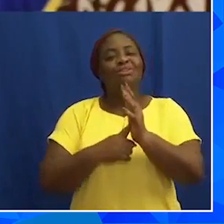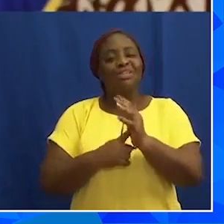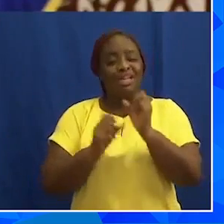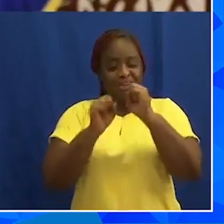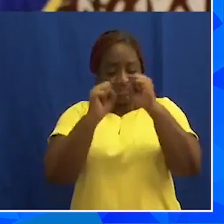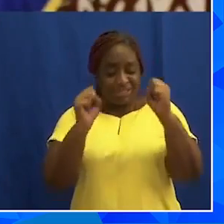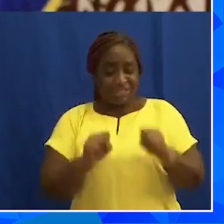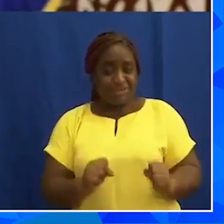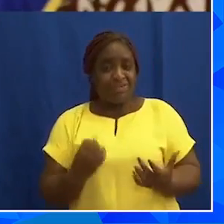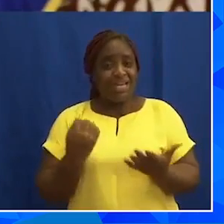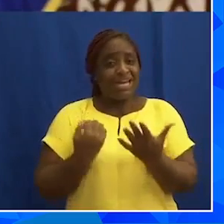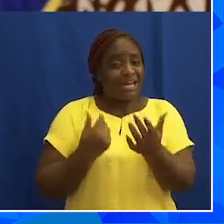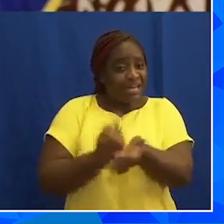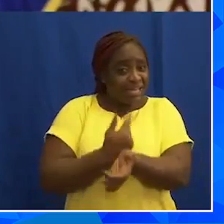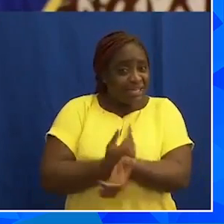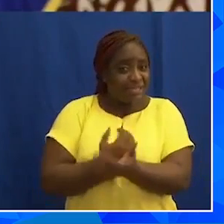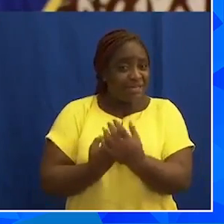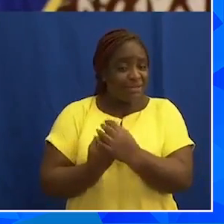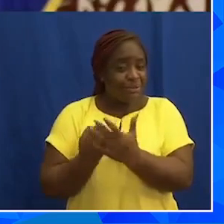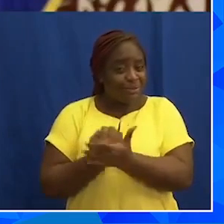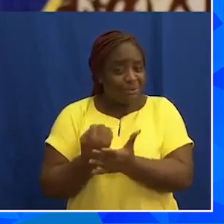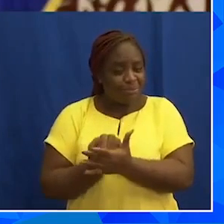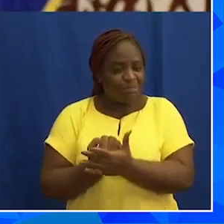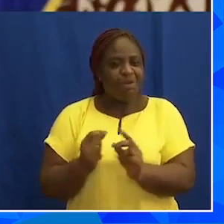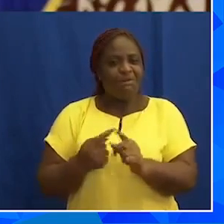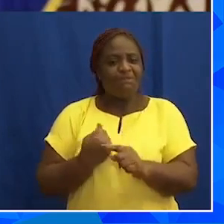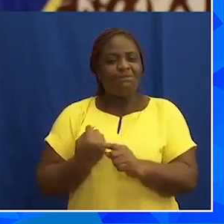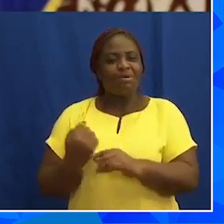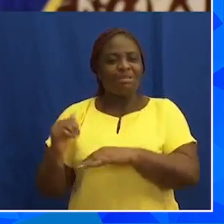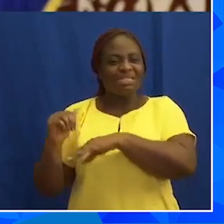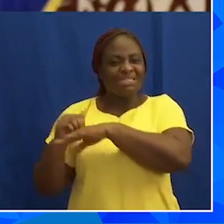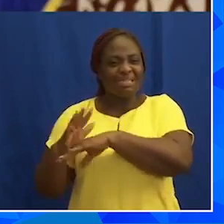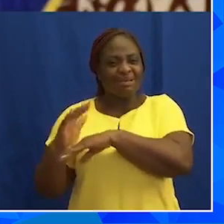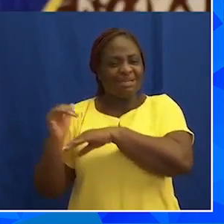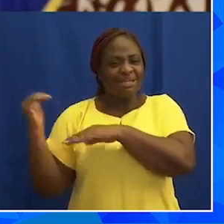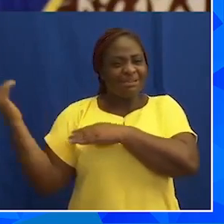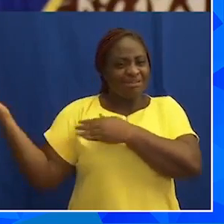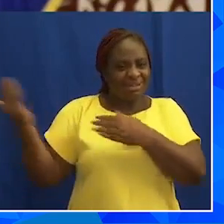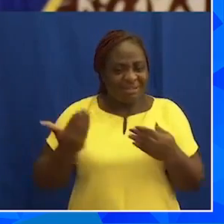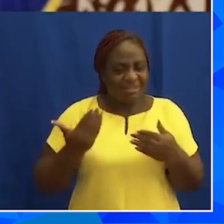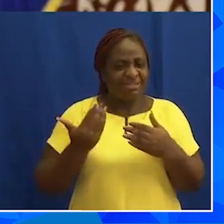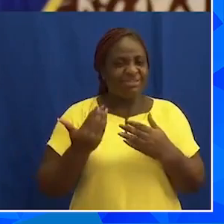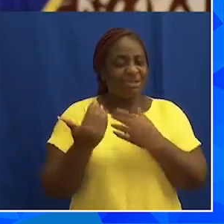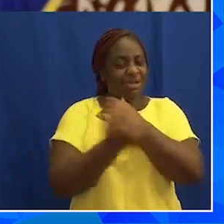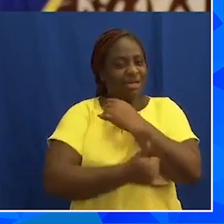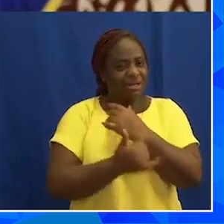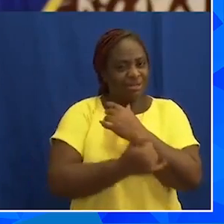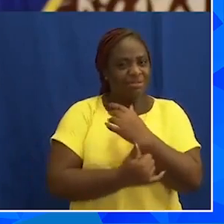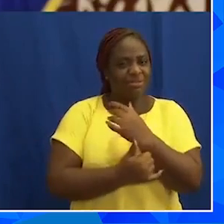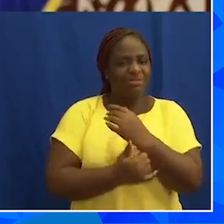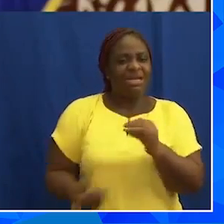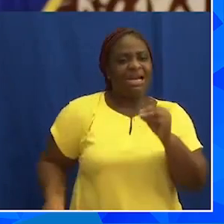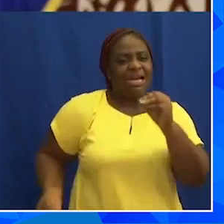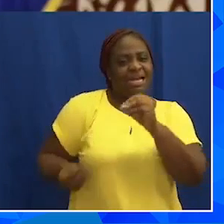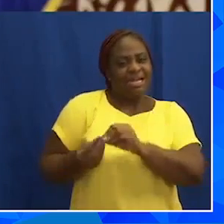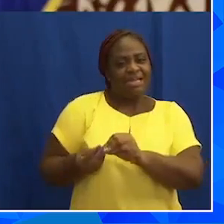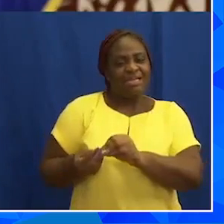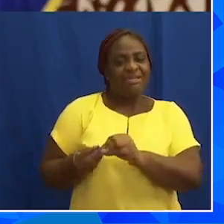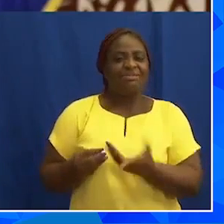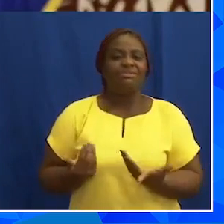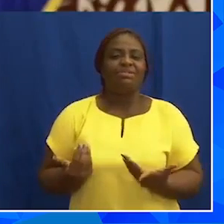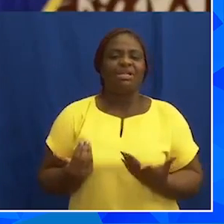Ghanaian economy, from an import-based one to a value-added exporting one,